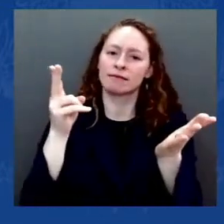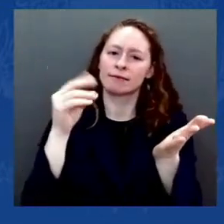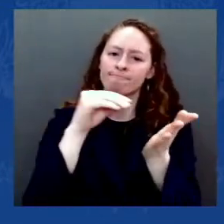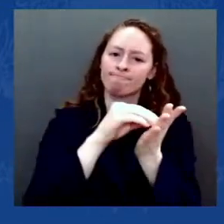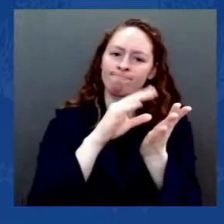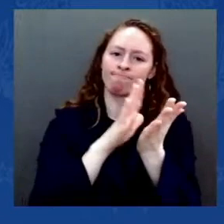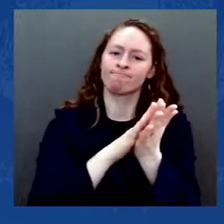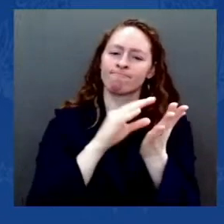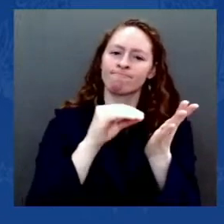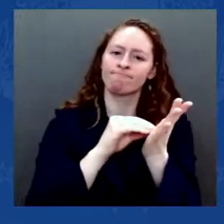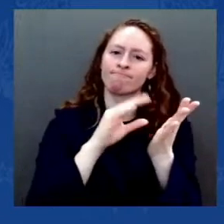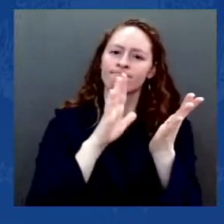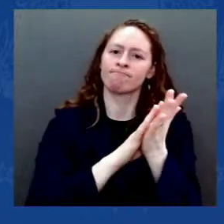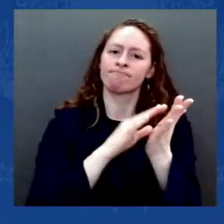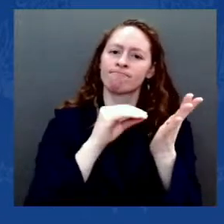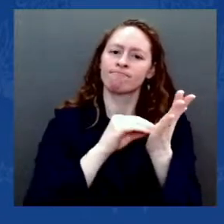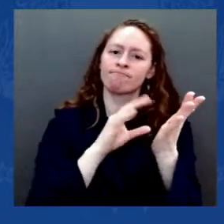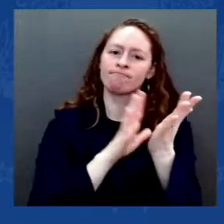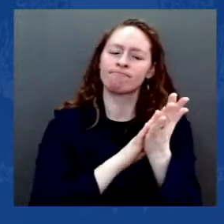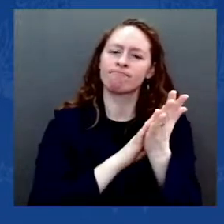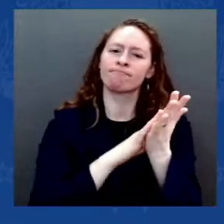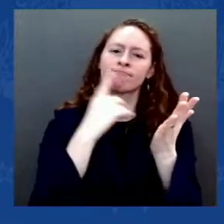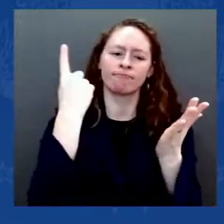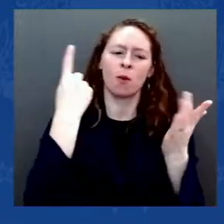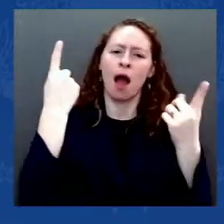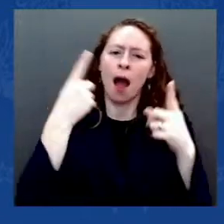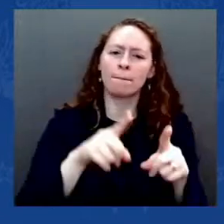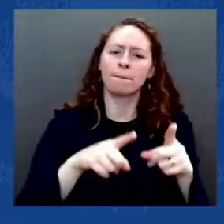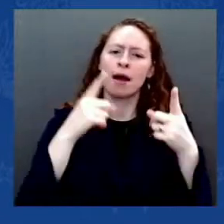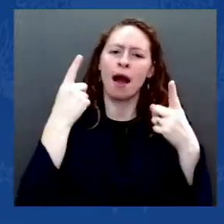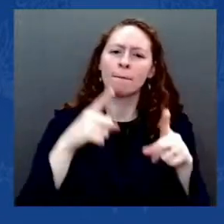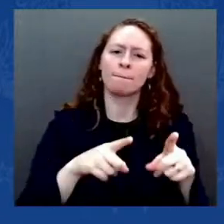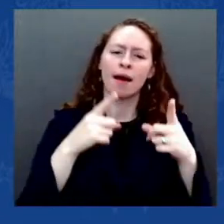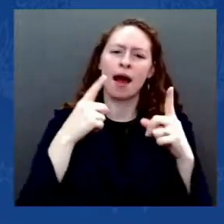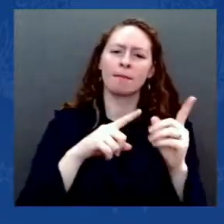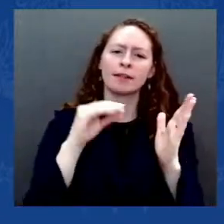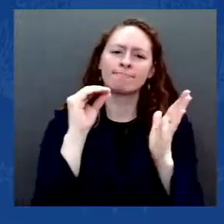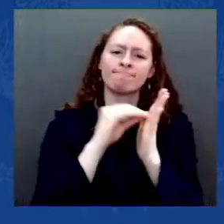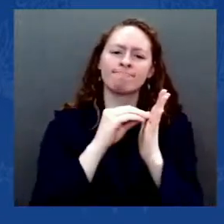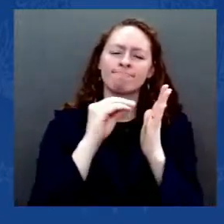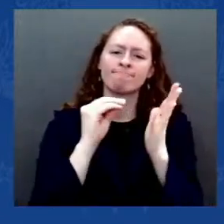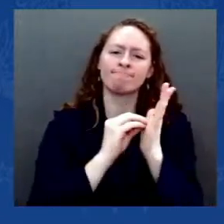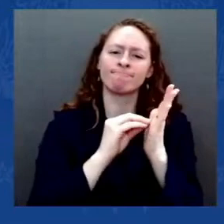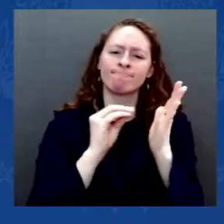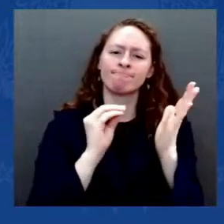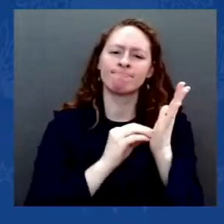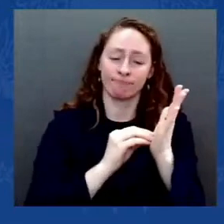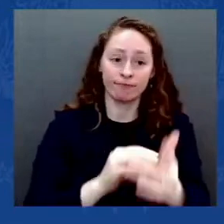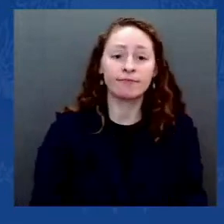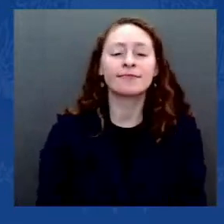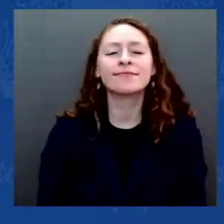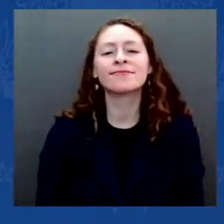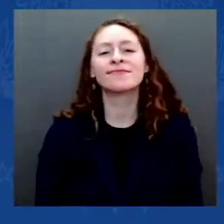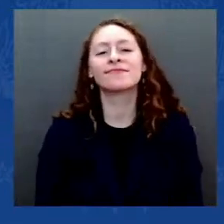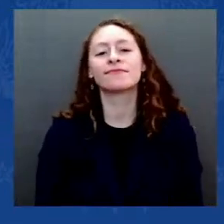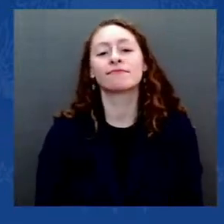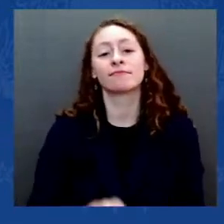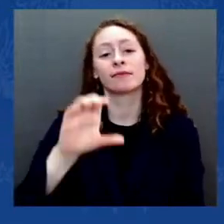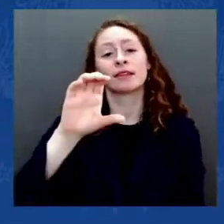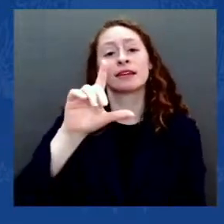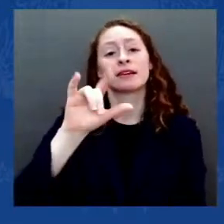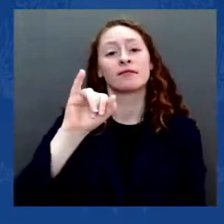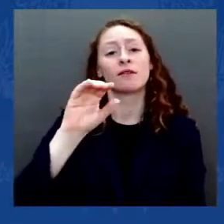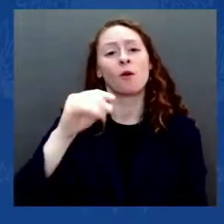Cleo stood watch over this hall one year ago today, as she has for more than 200